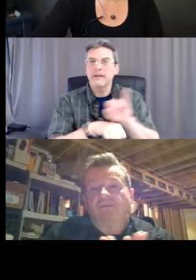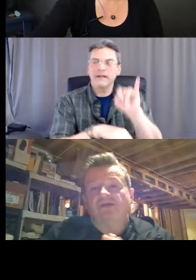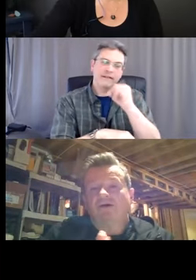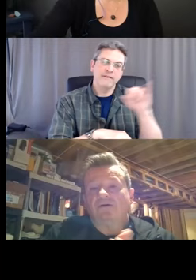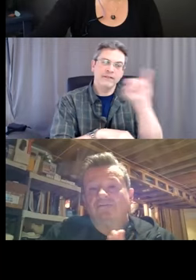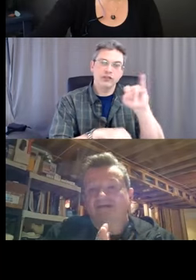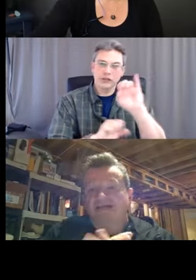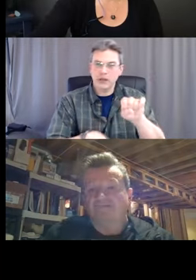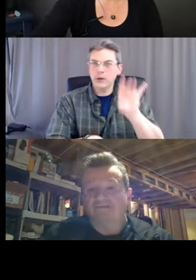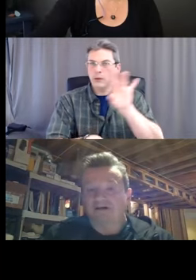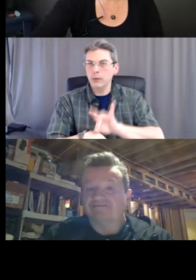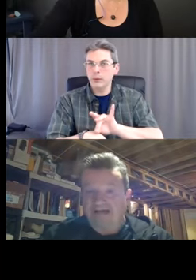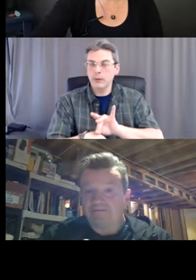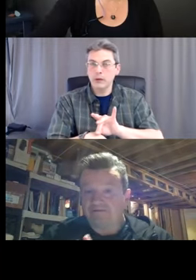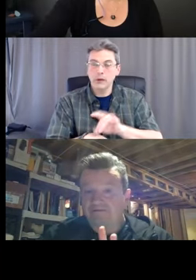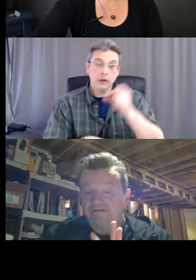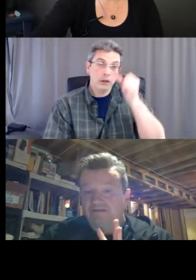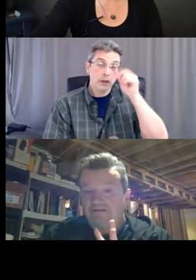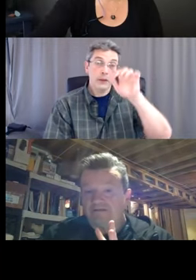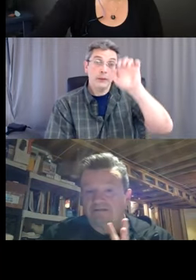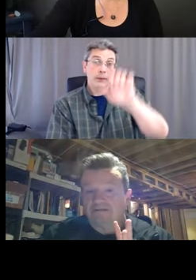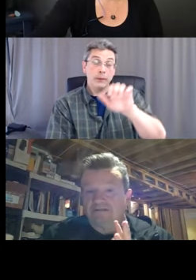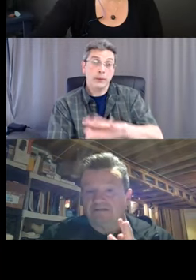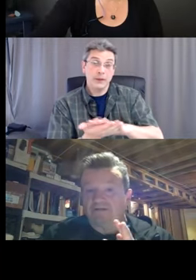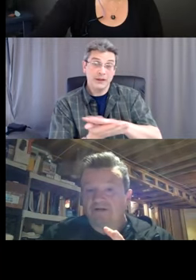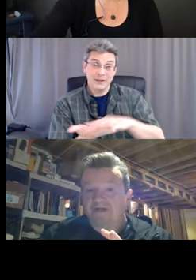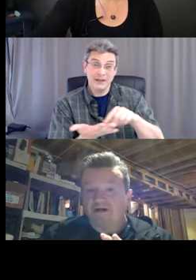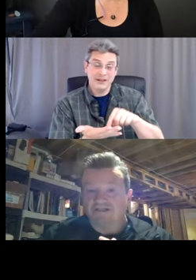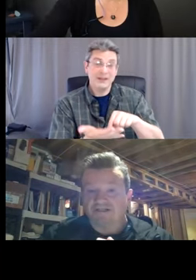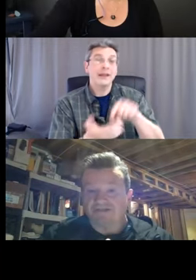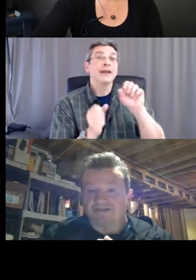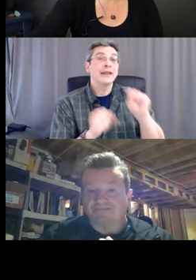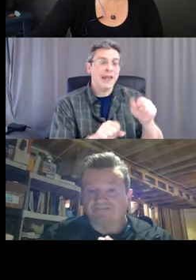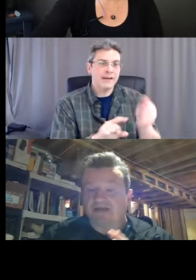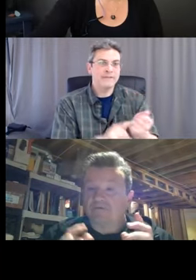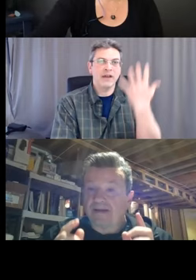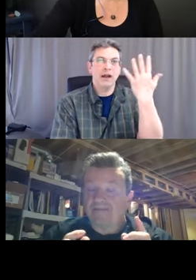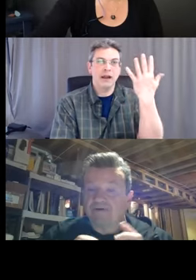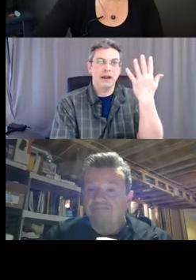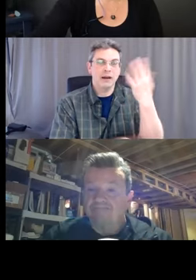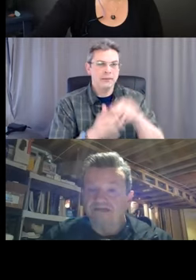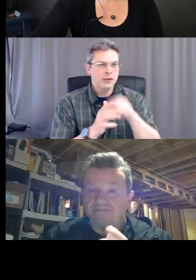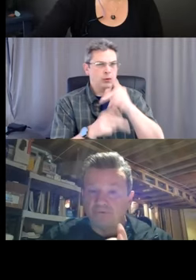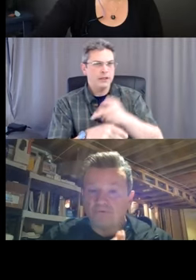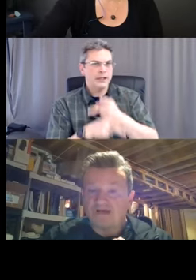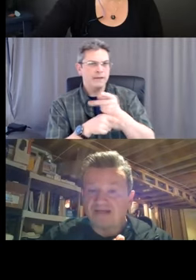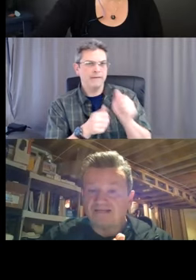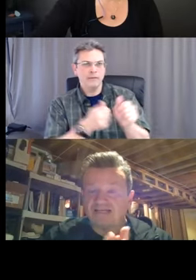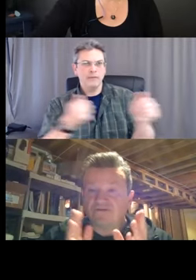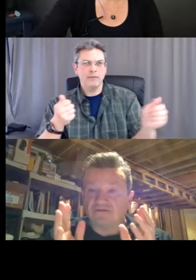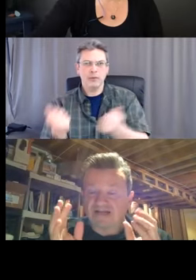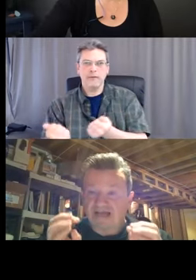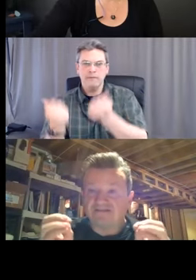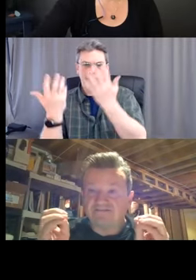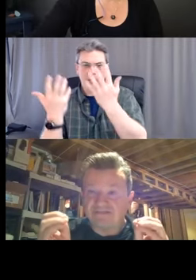Remember that alcohol-based hand rubs are flammable. So you want to be cautious with it. And remember, in bold red,